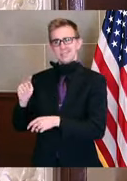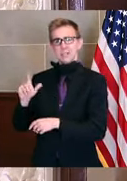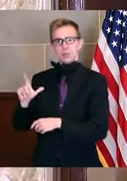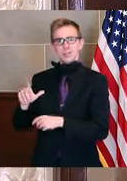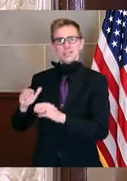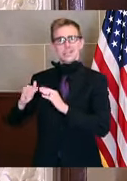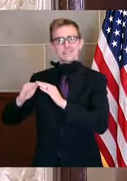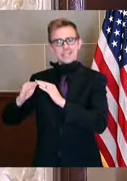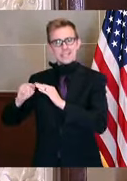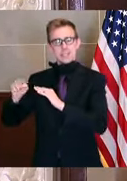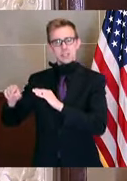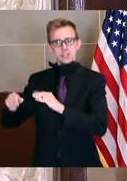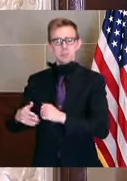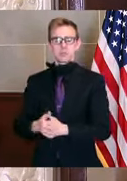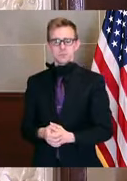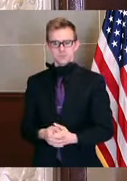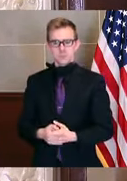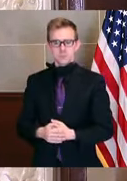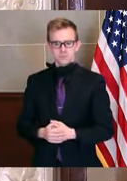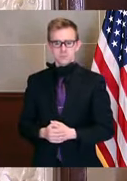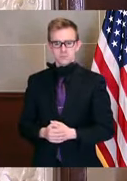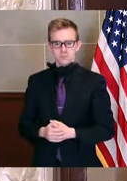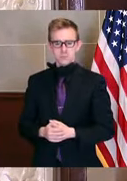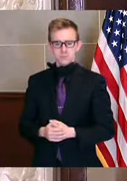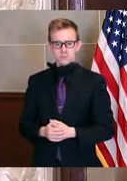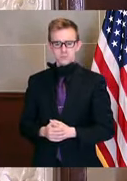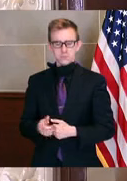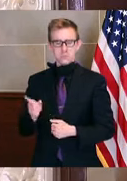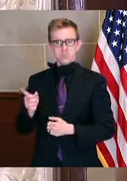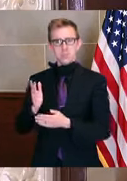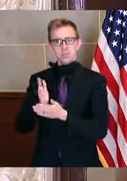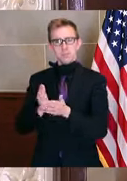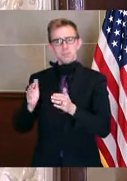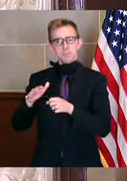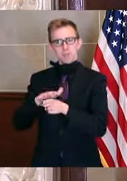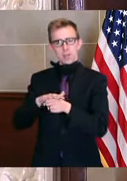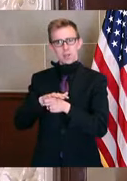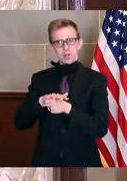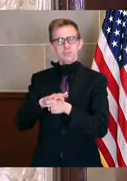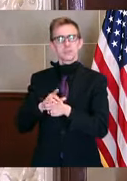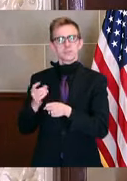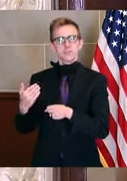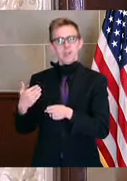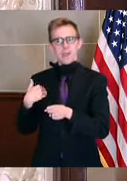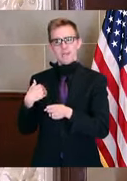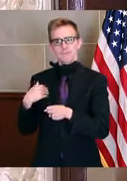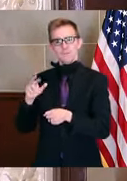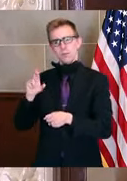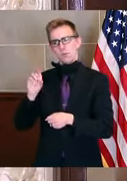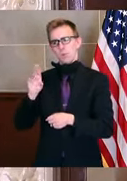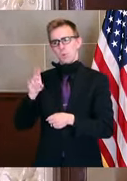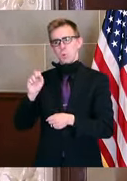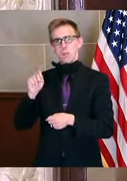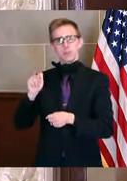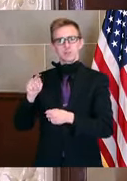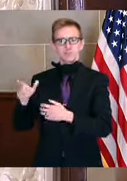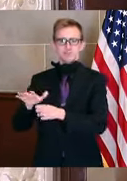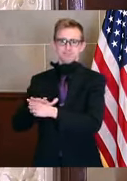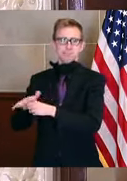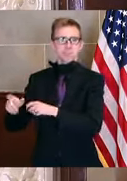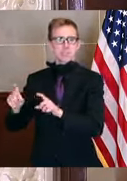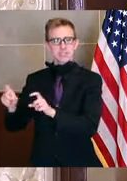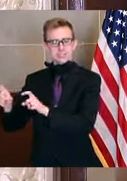Louis City in areas in which we think we haven't as much robust testing in areas of which we've